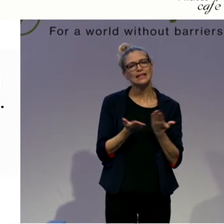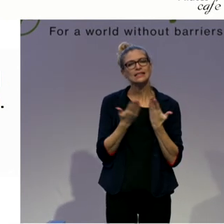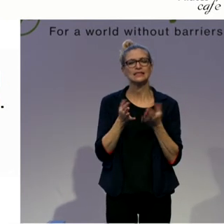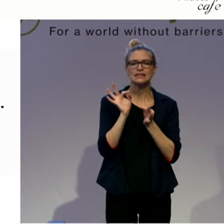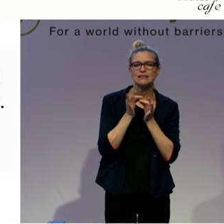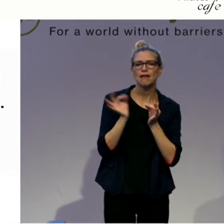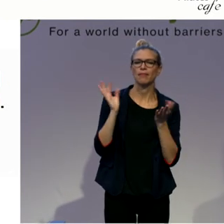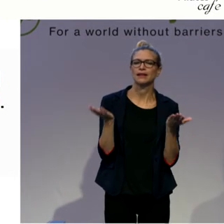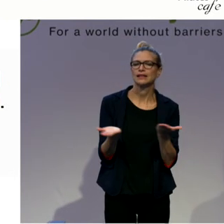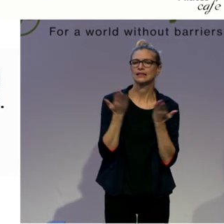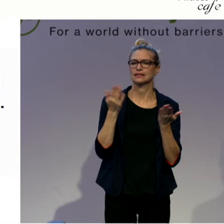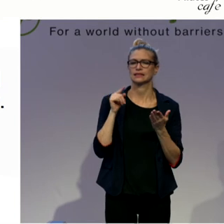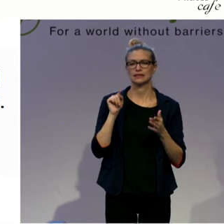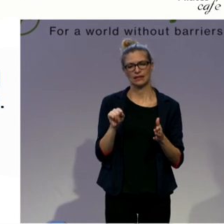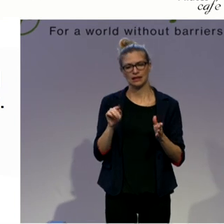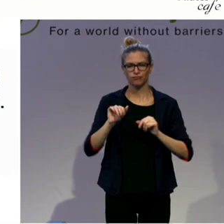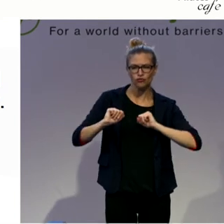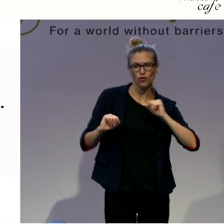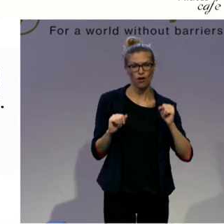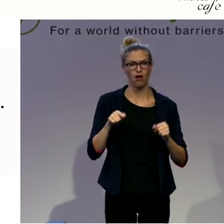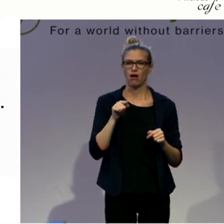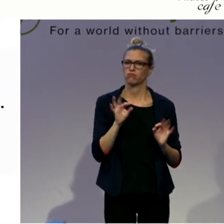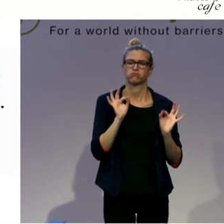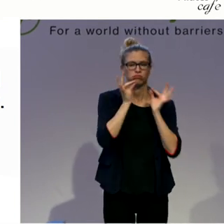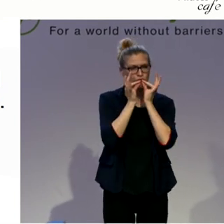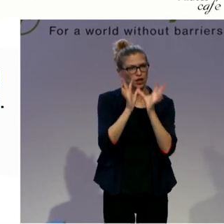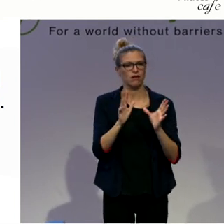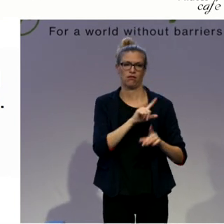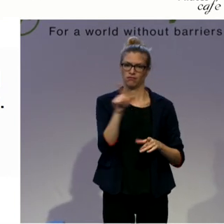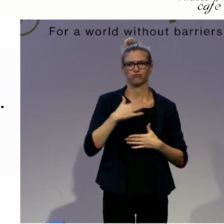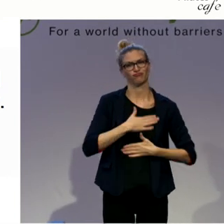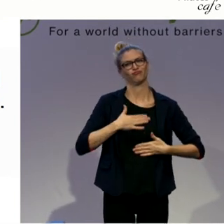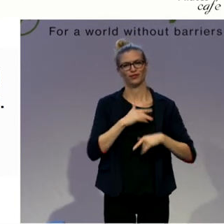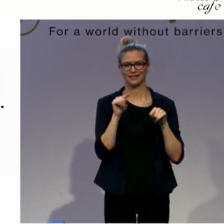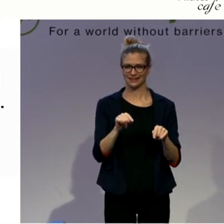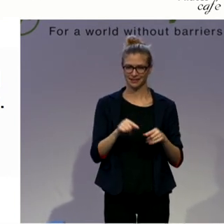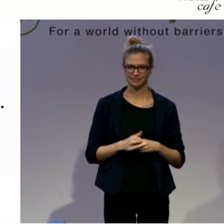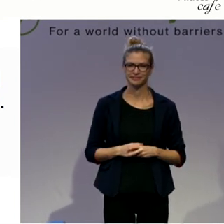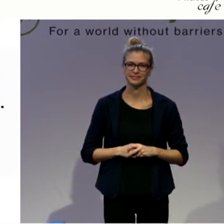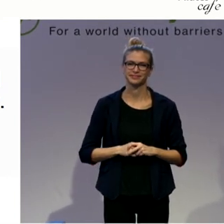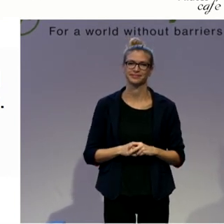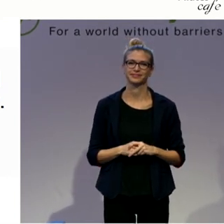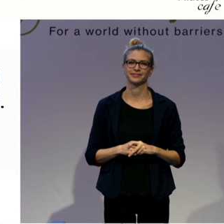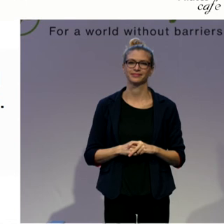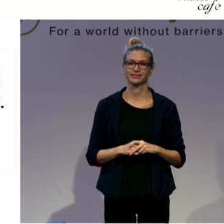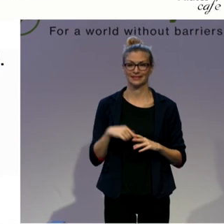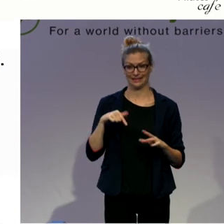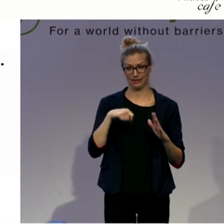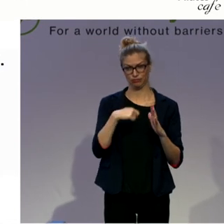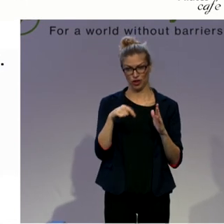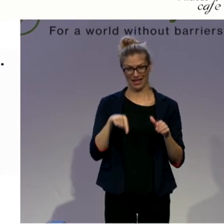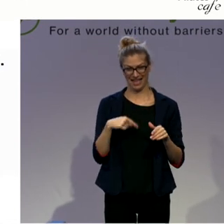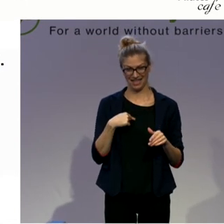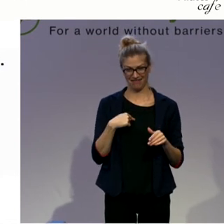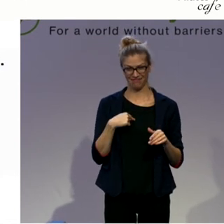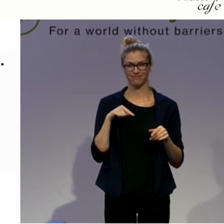was wonderful for everyone. And on this project, there are wheelchair people